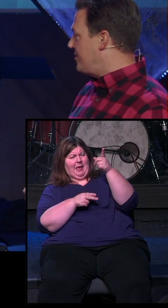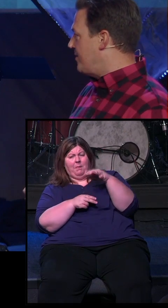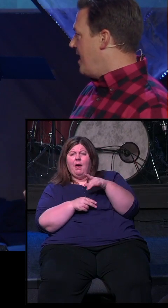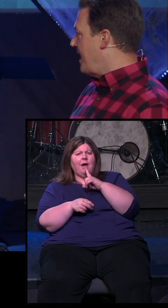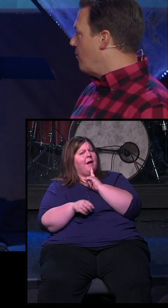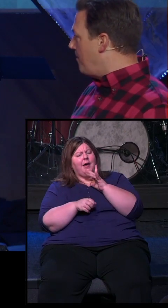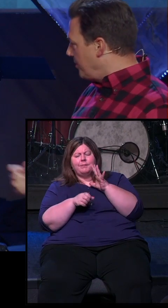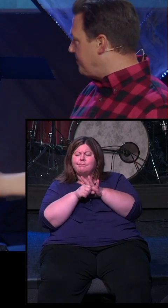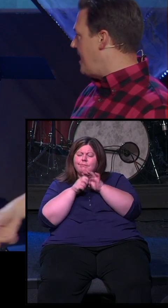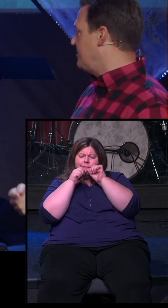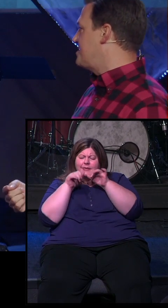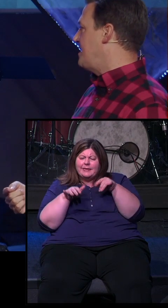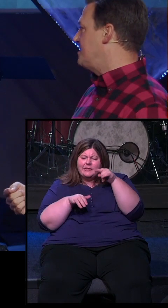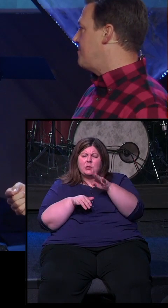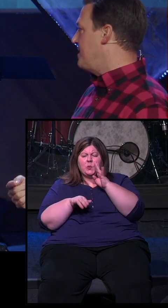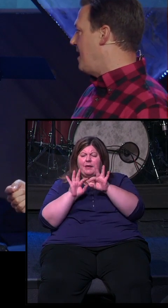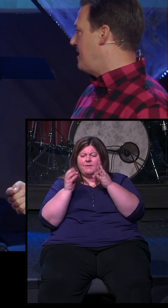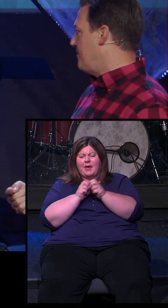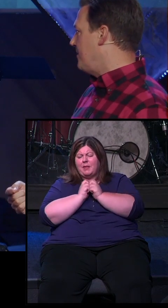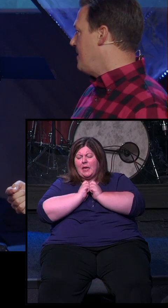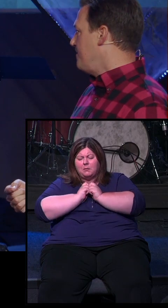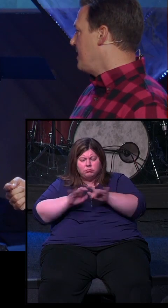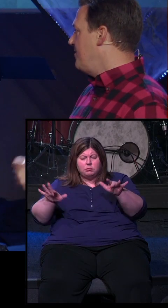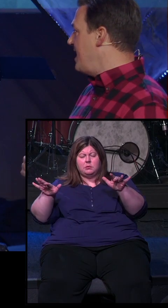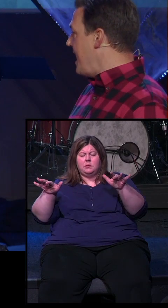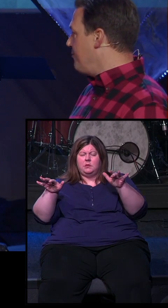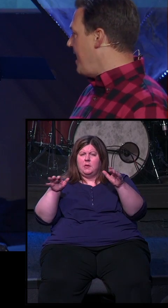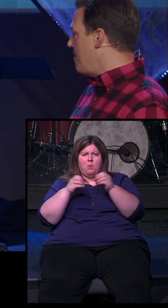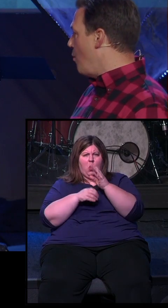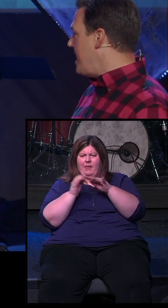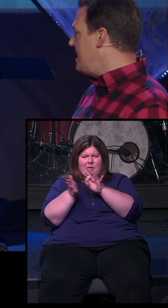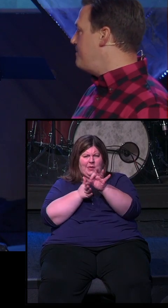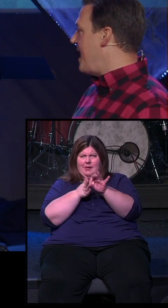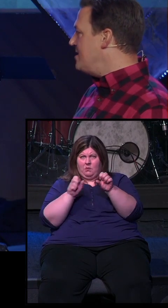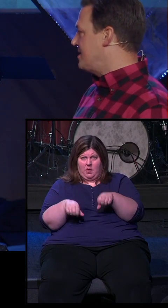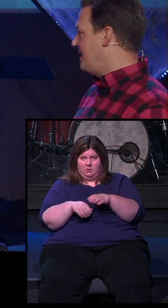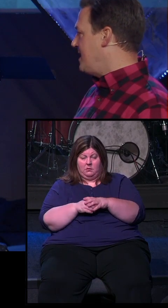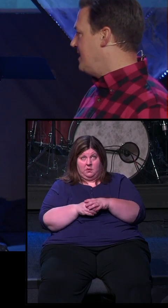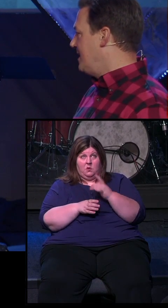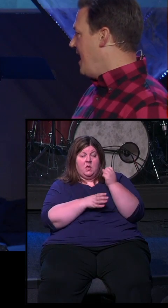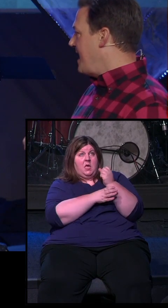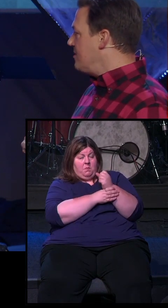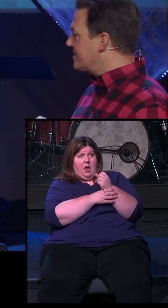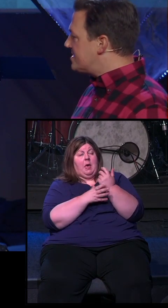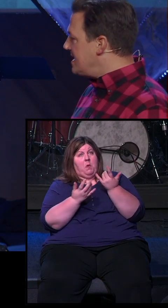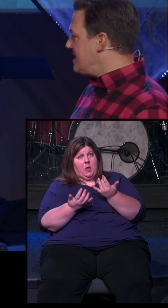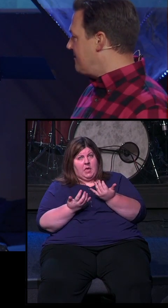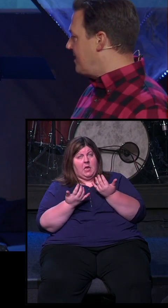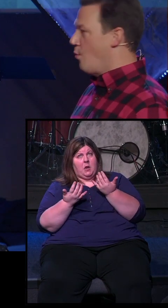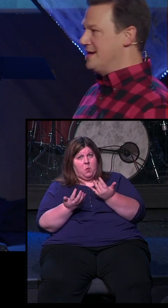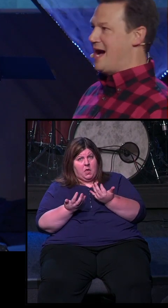bless you and I will multiply your descendants beyond number. Then Abraham waited patiently and he